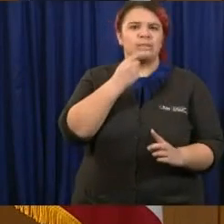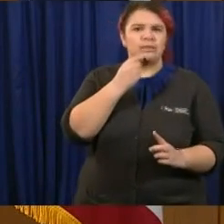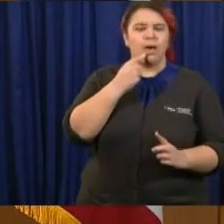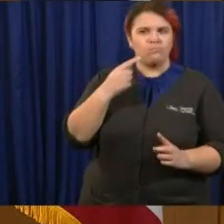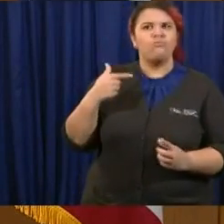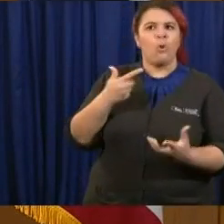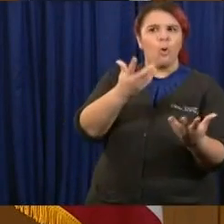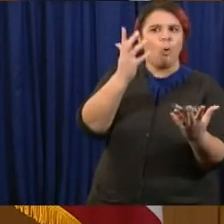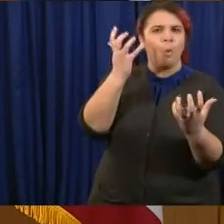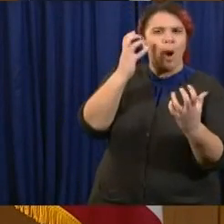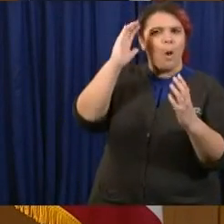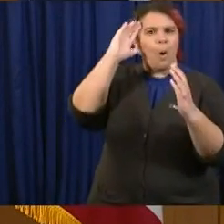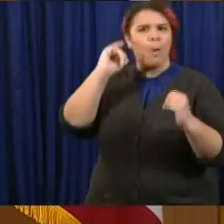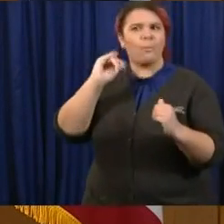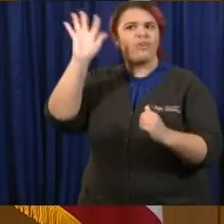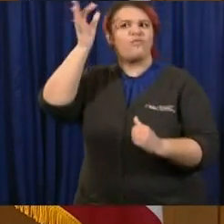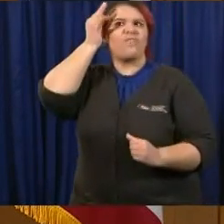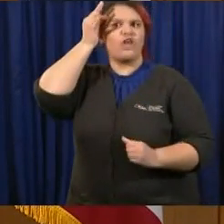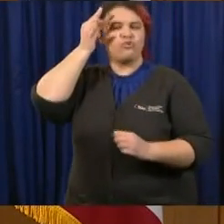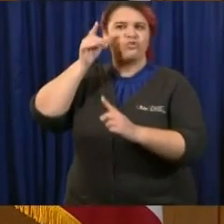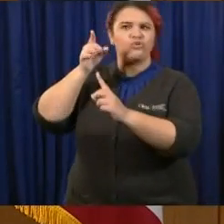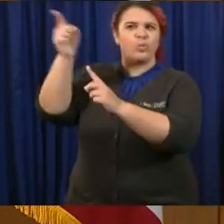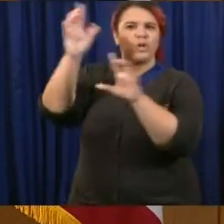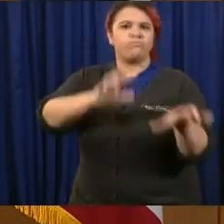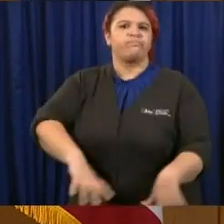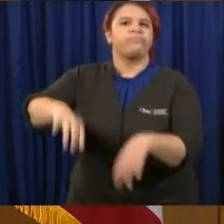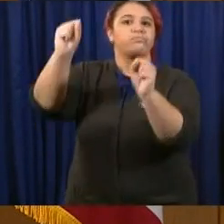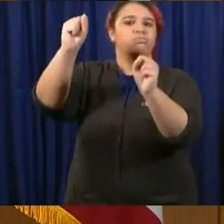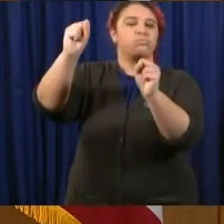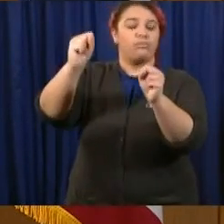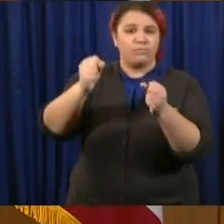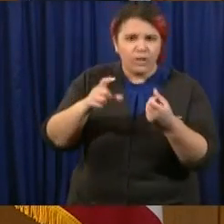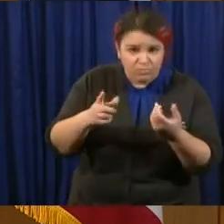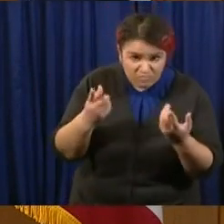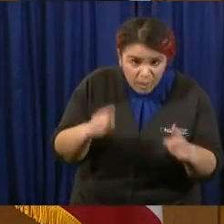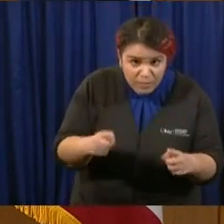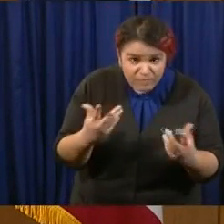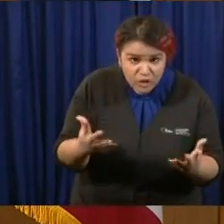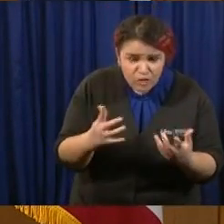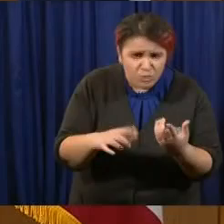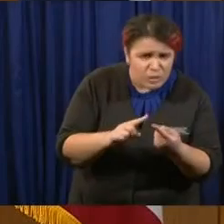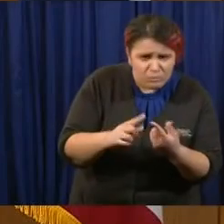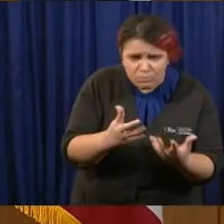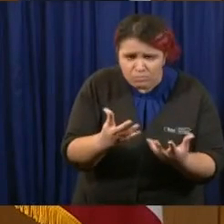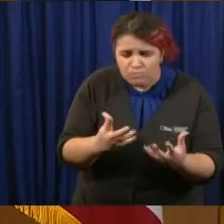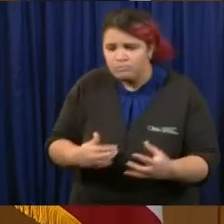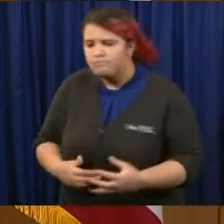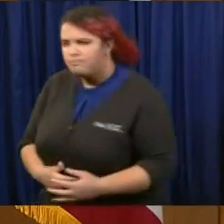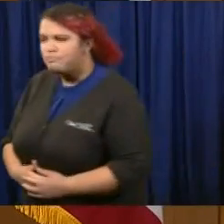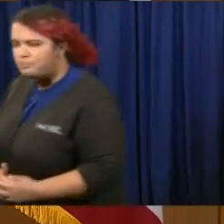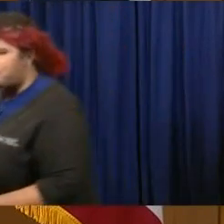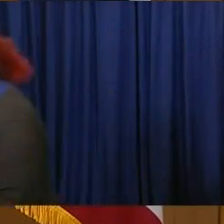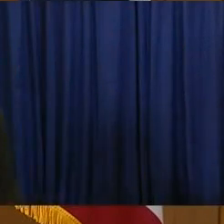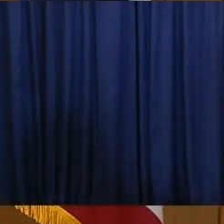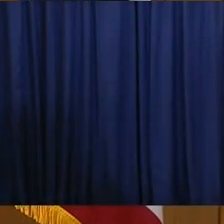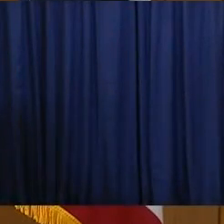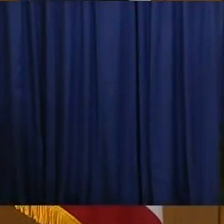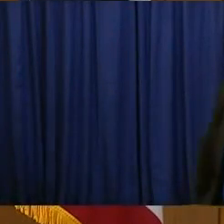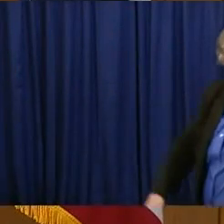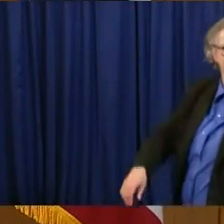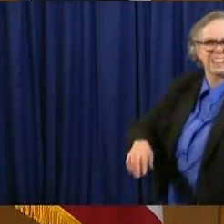check on that. I'll get back to you on that. I'll talk to the general. We can get that to you today. Thank you.